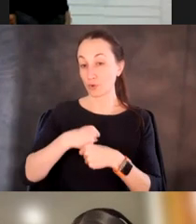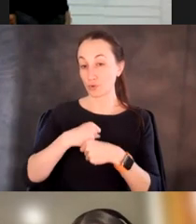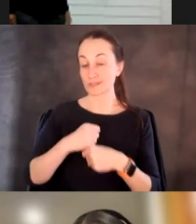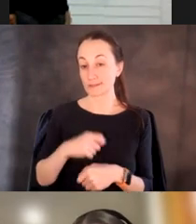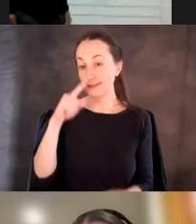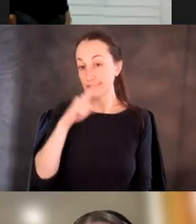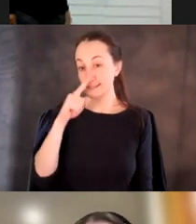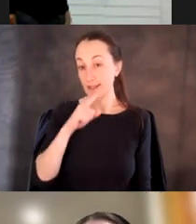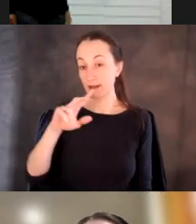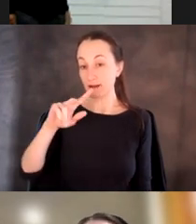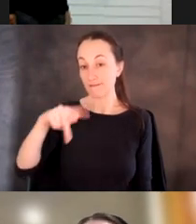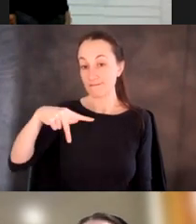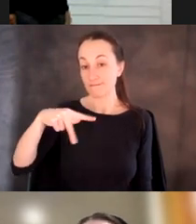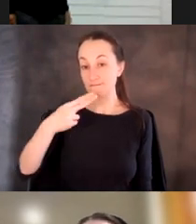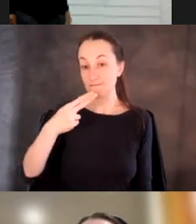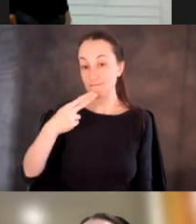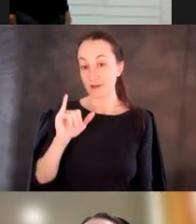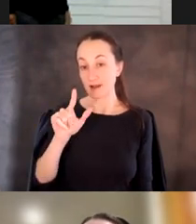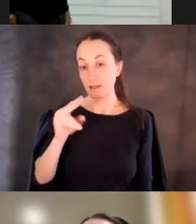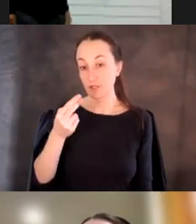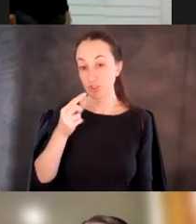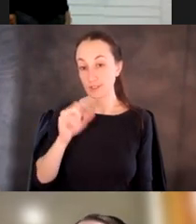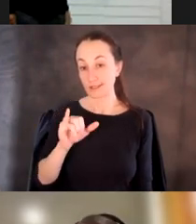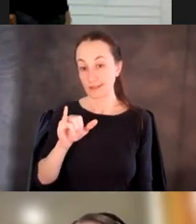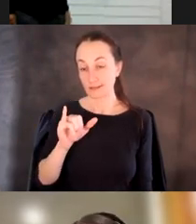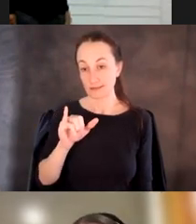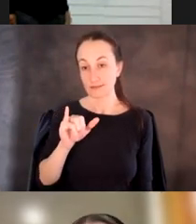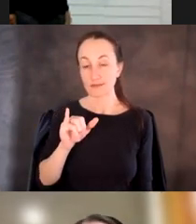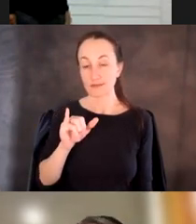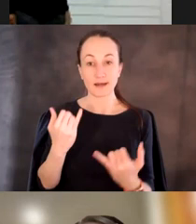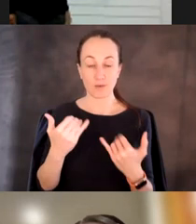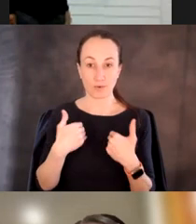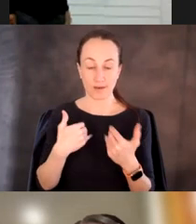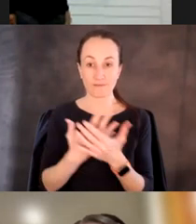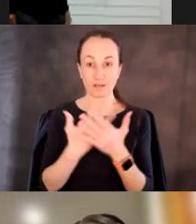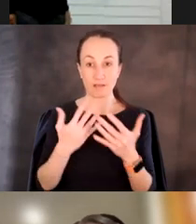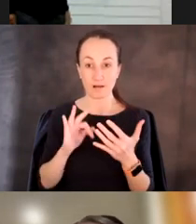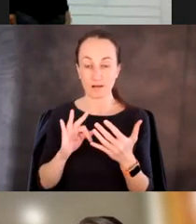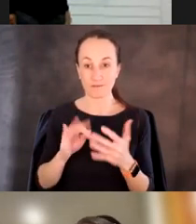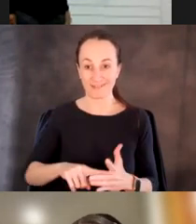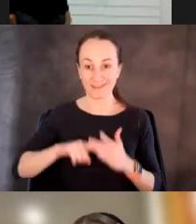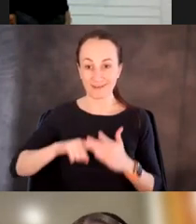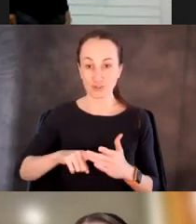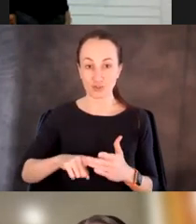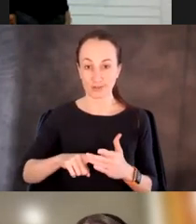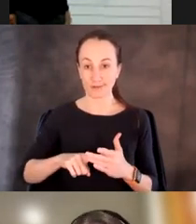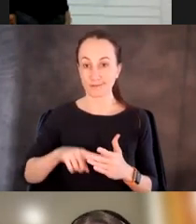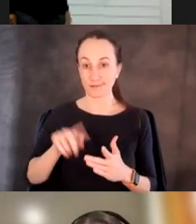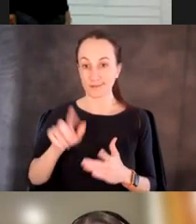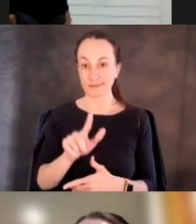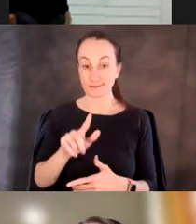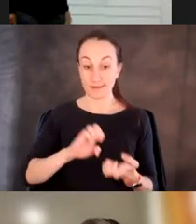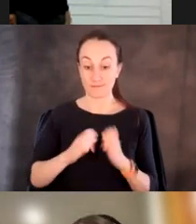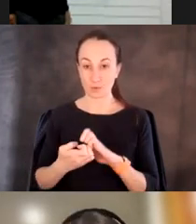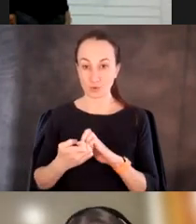phylogenies in mind, uh, we now will get a lot out of initiating these evolutions with libraries. Once again,